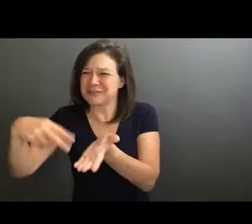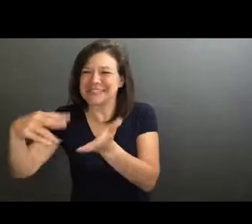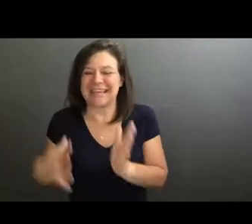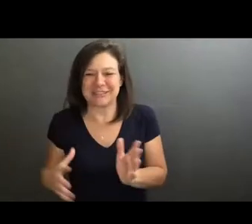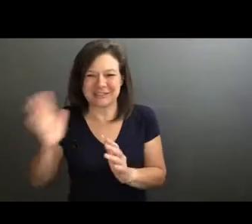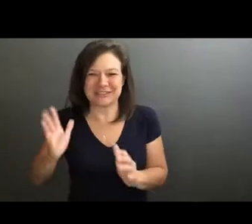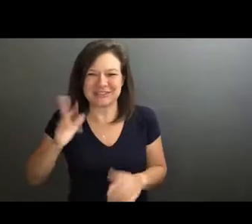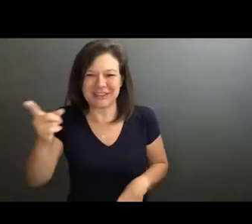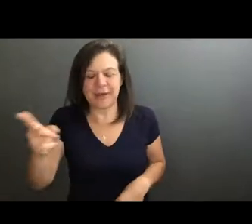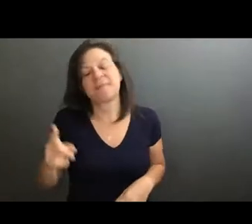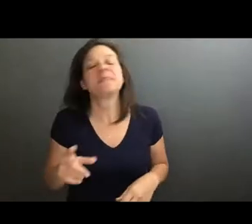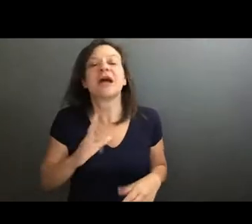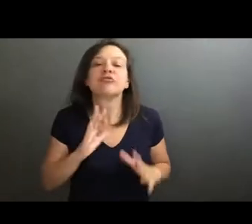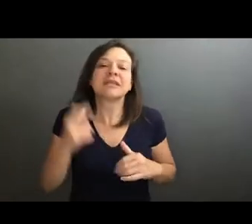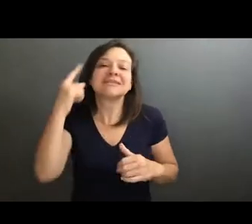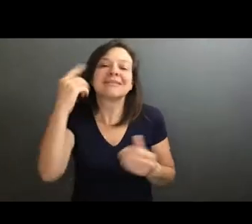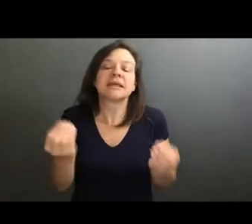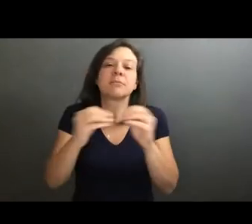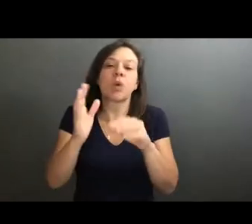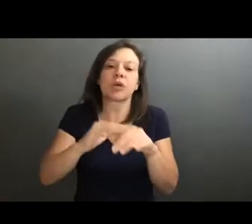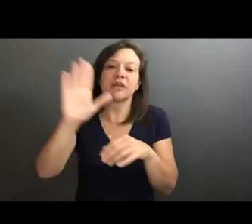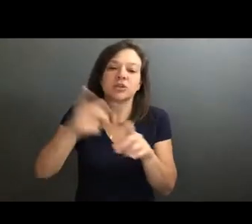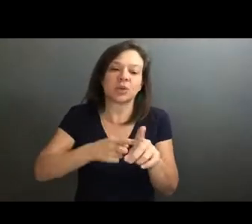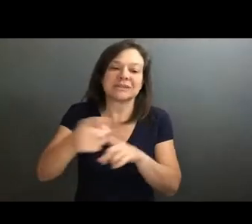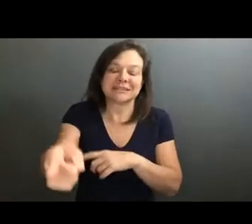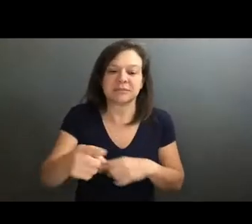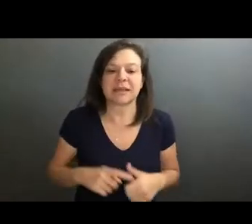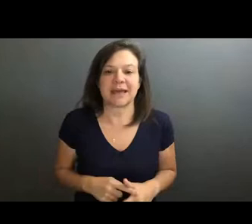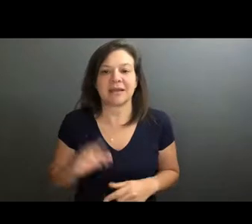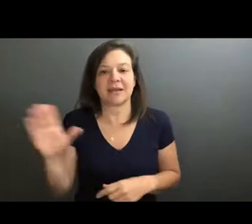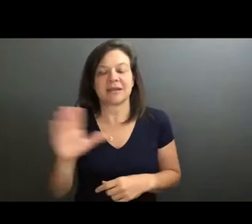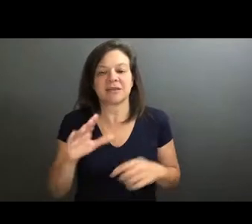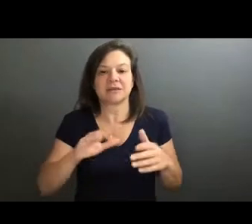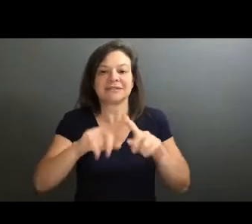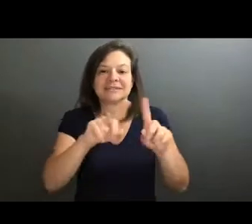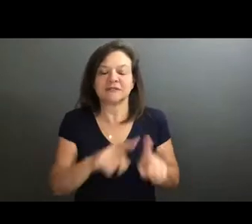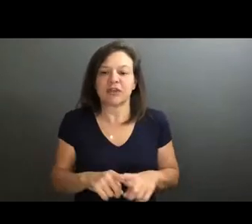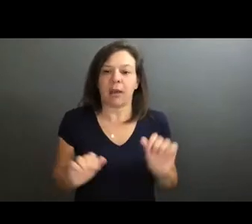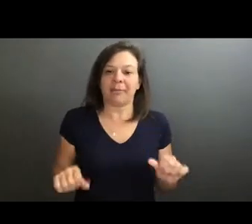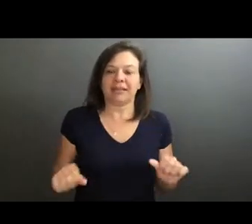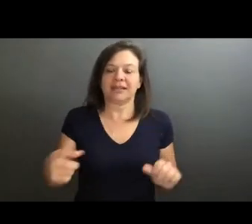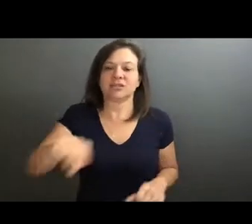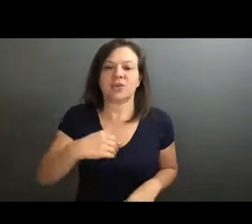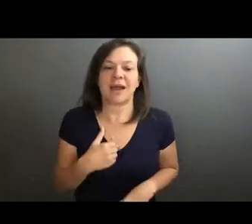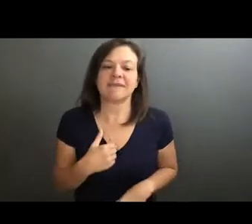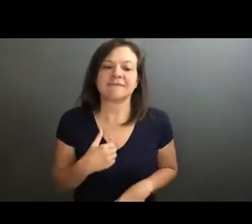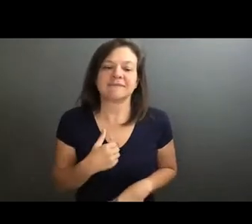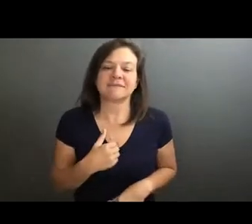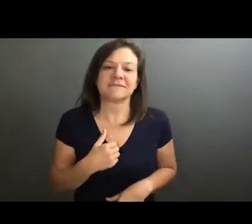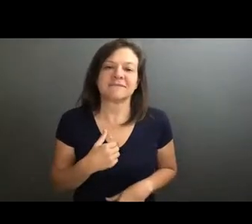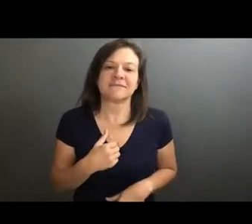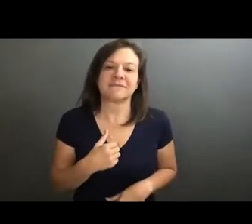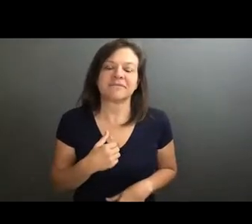And I think just really thinking beyond your discipline, you're all in one building in a way. It's like so,